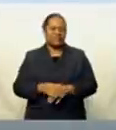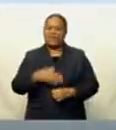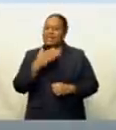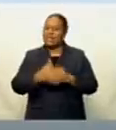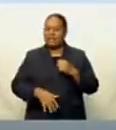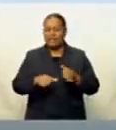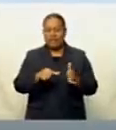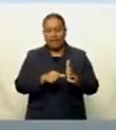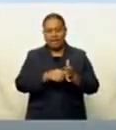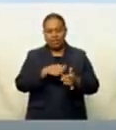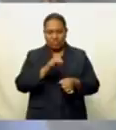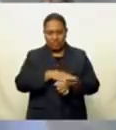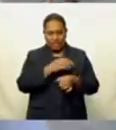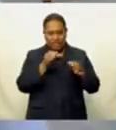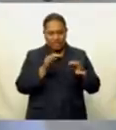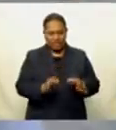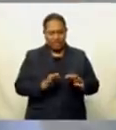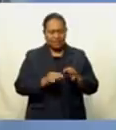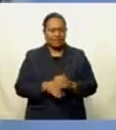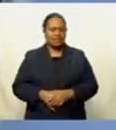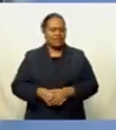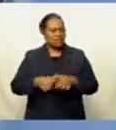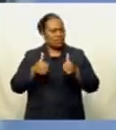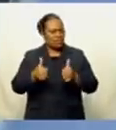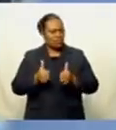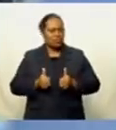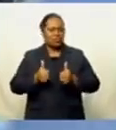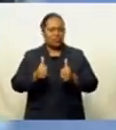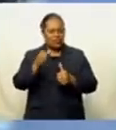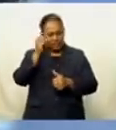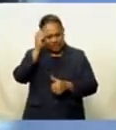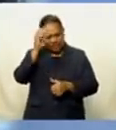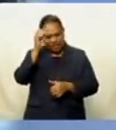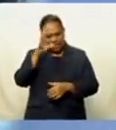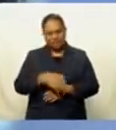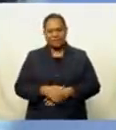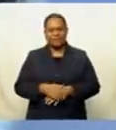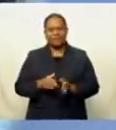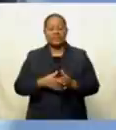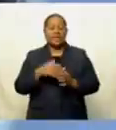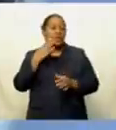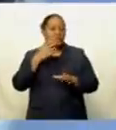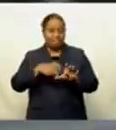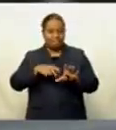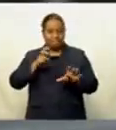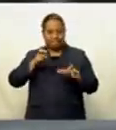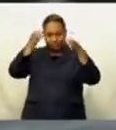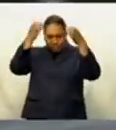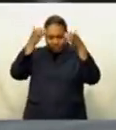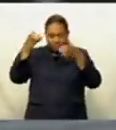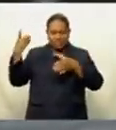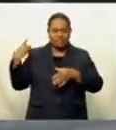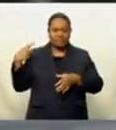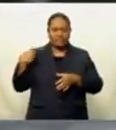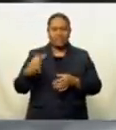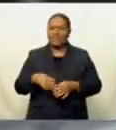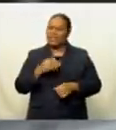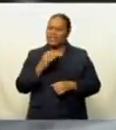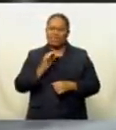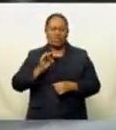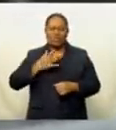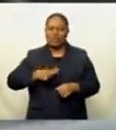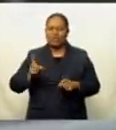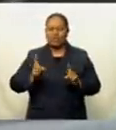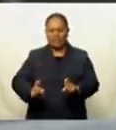because it's a job too. The 53-year-old says when she retired from chef duties, she did not feel like